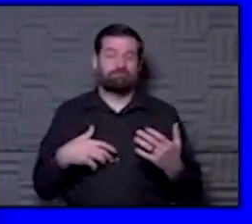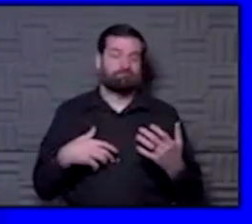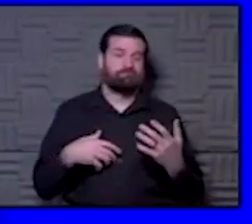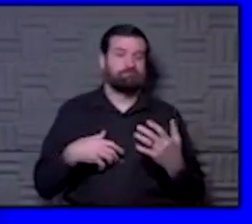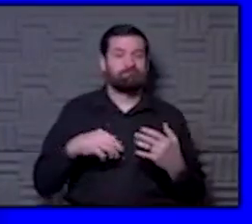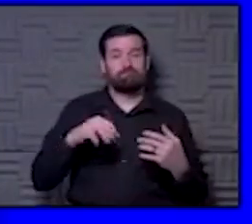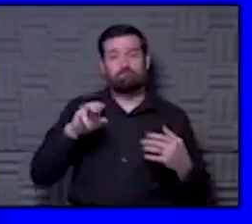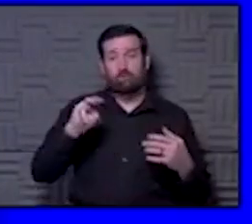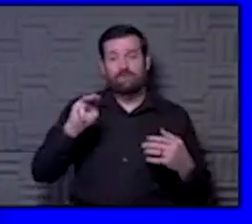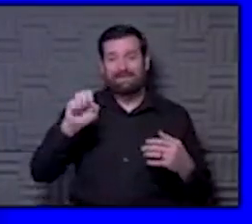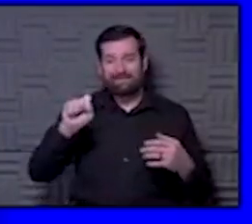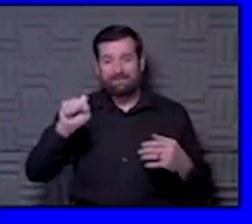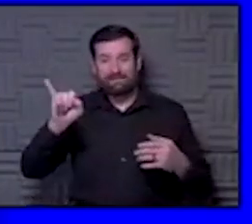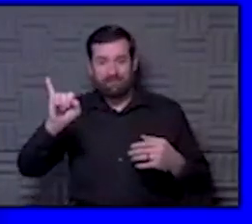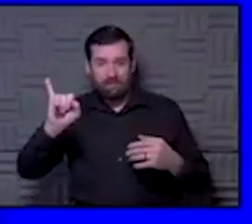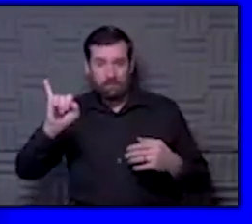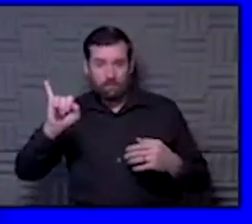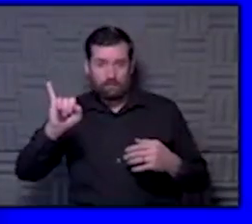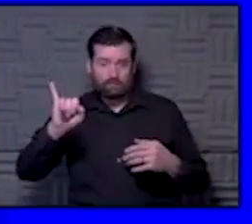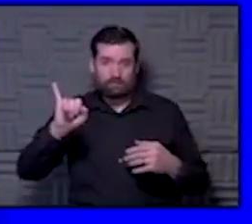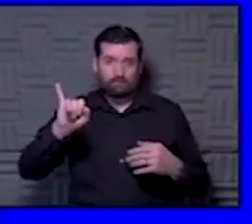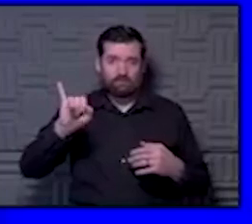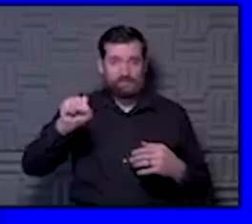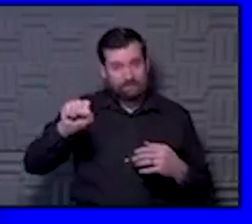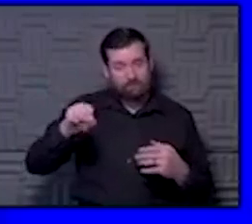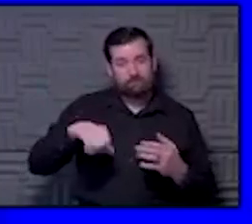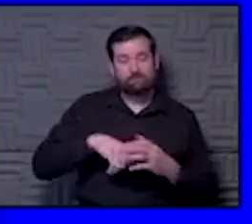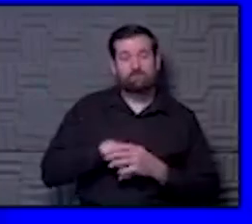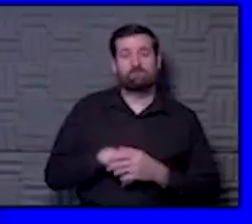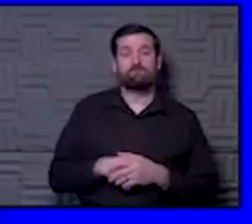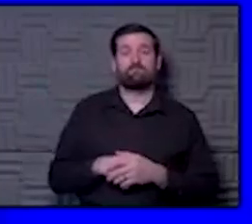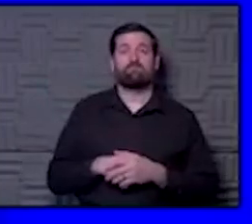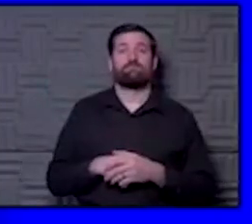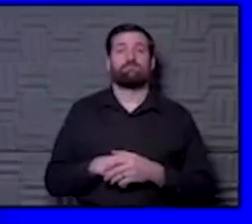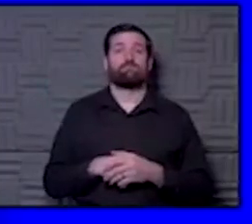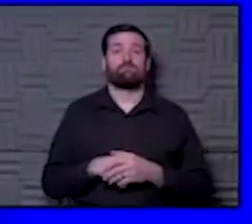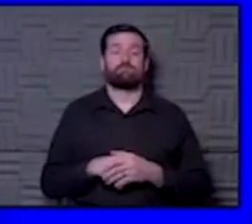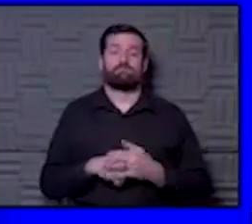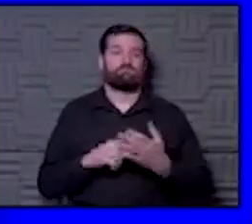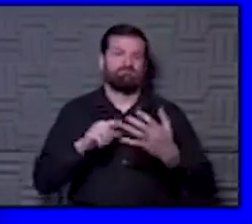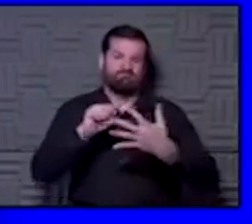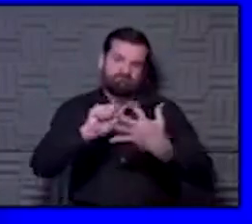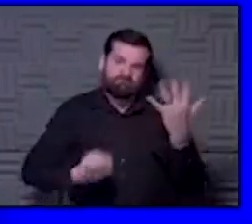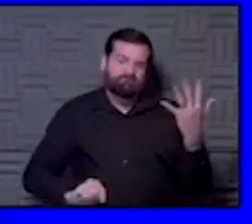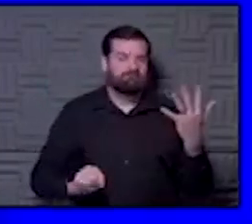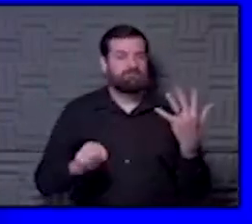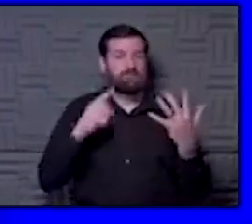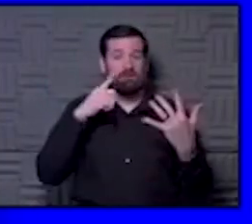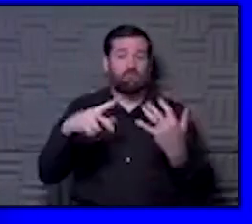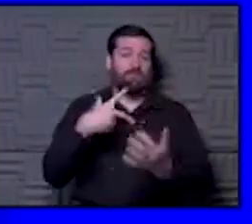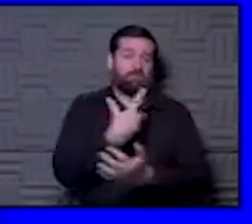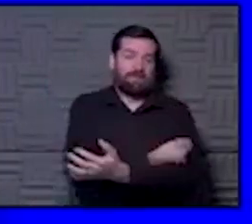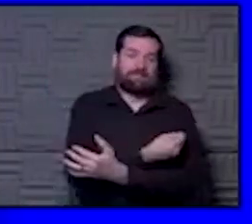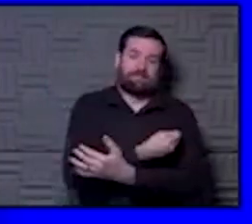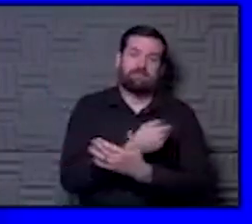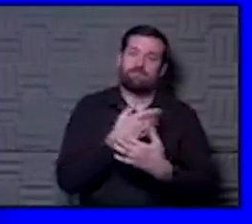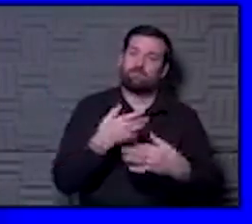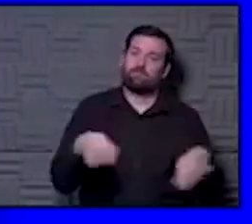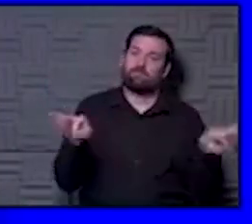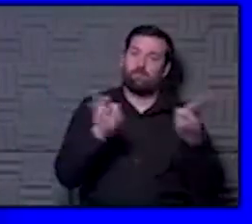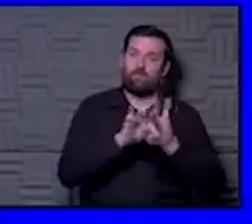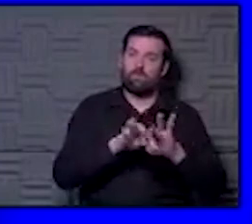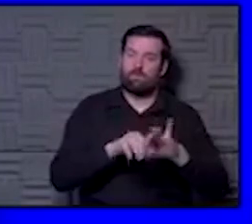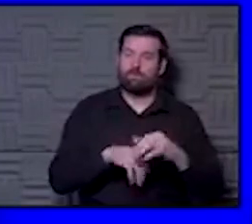multi-system inflammatory syndrome in children, all of those things. Certainly for the vaccines, that's an important thing.